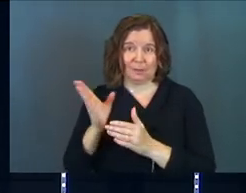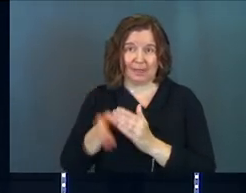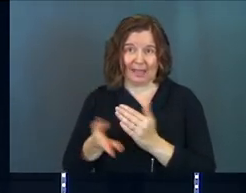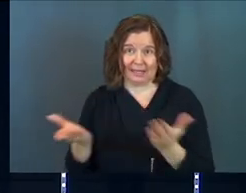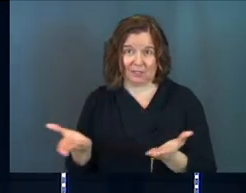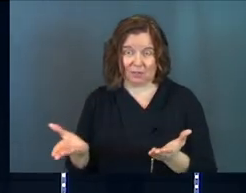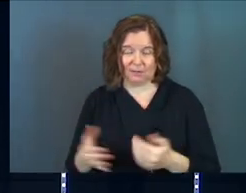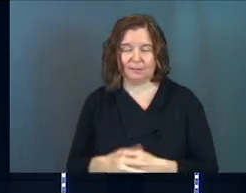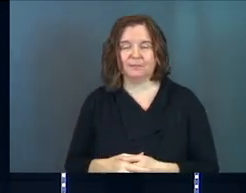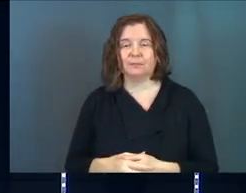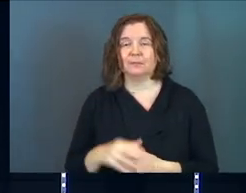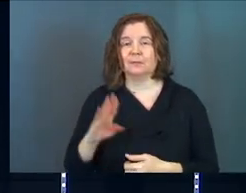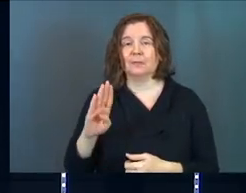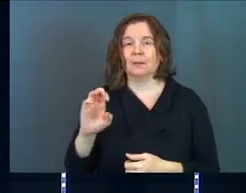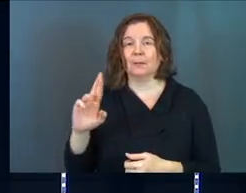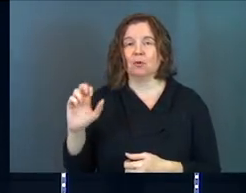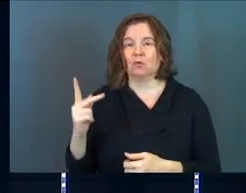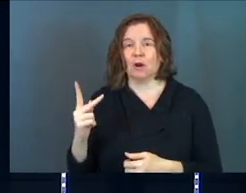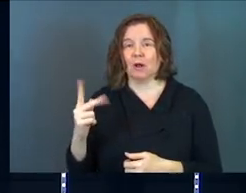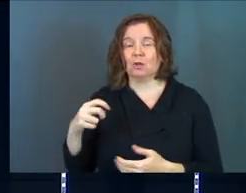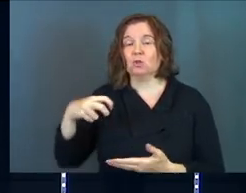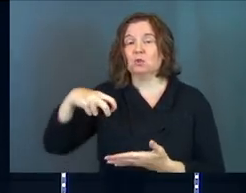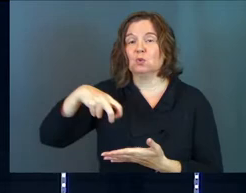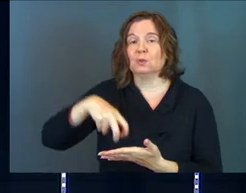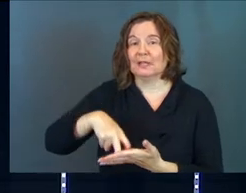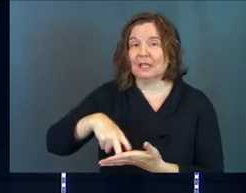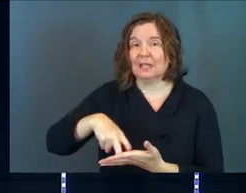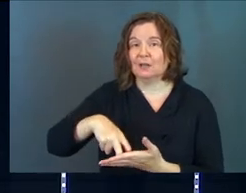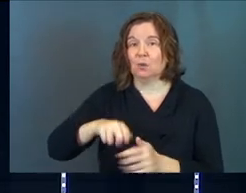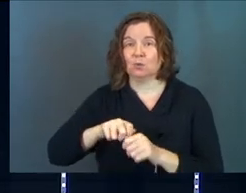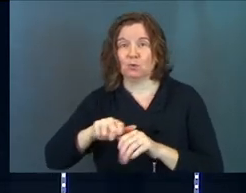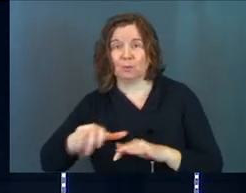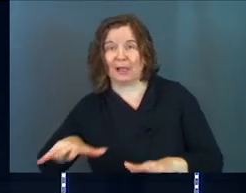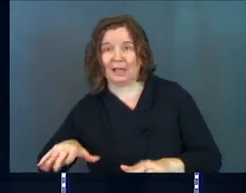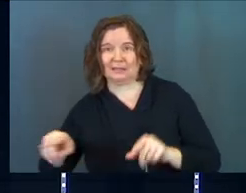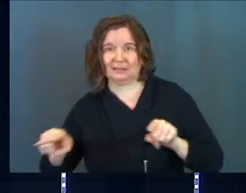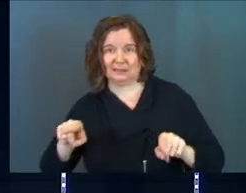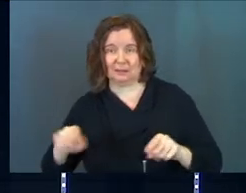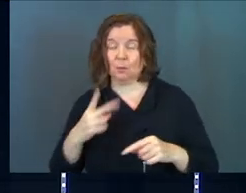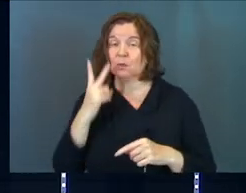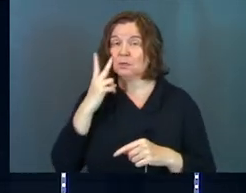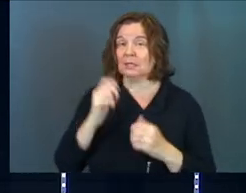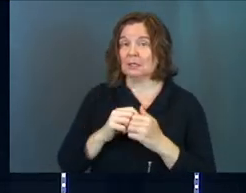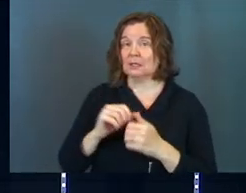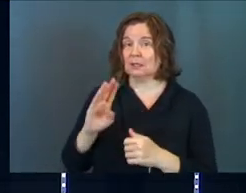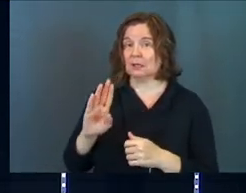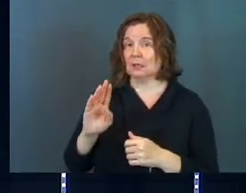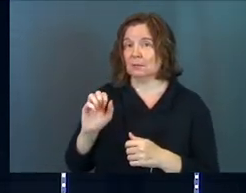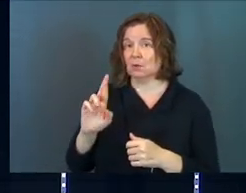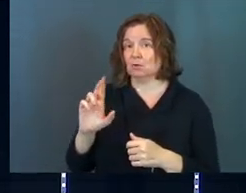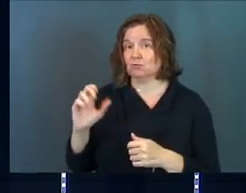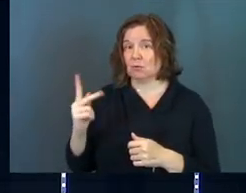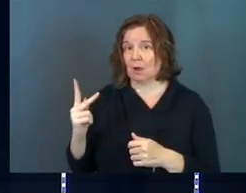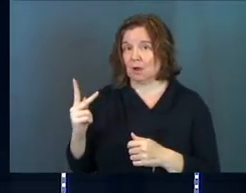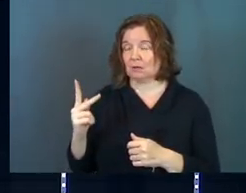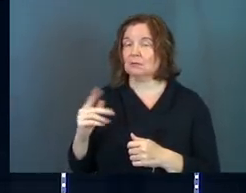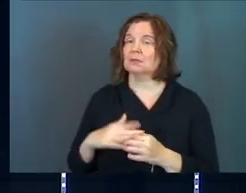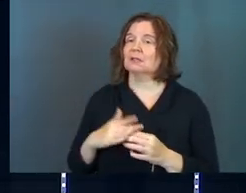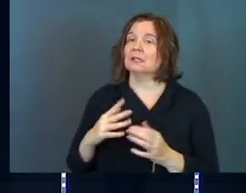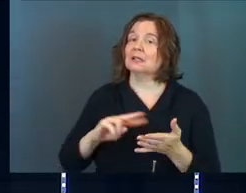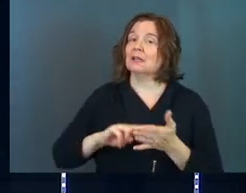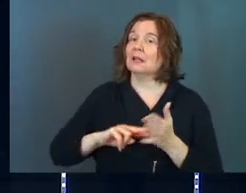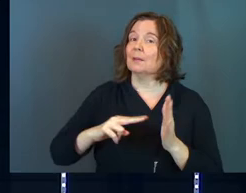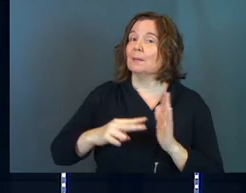the end here. Barack, to kneel or to bless. What you see with Barack is it